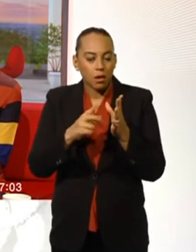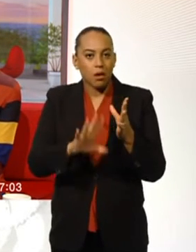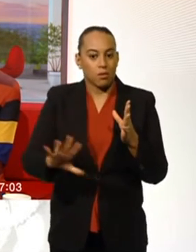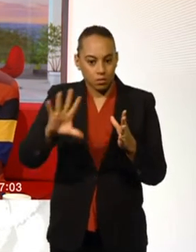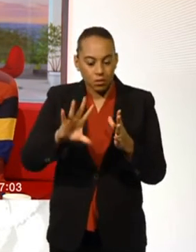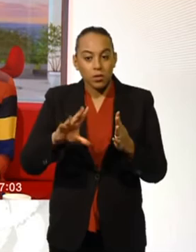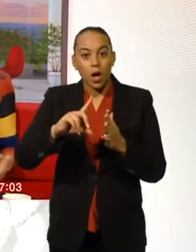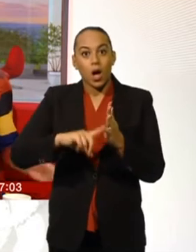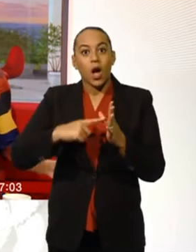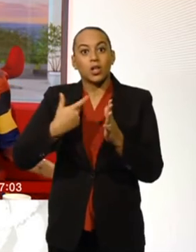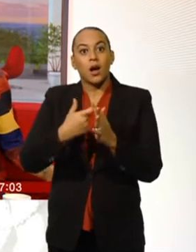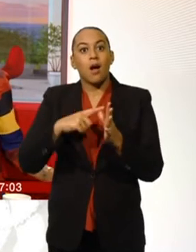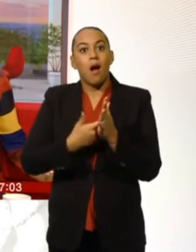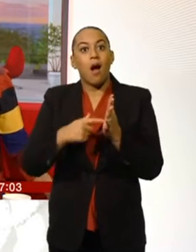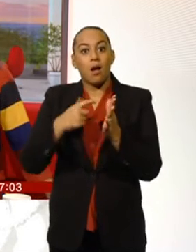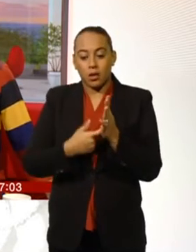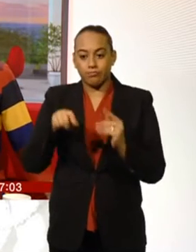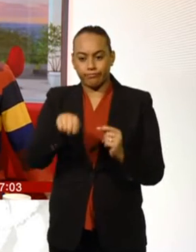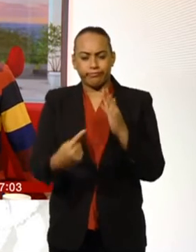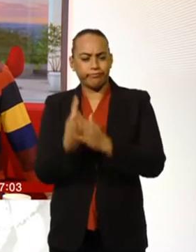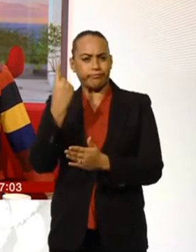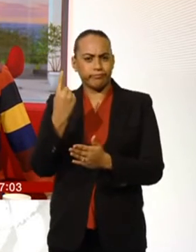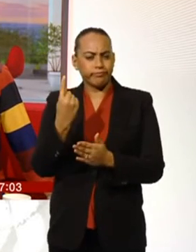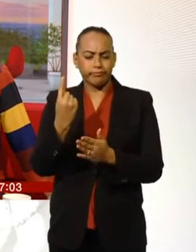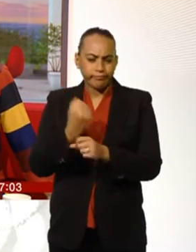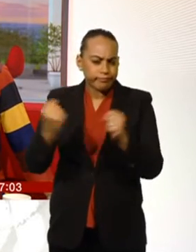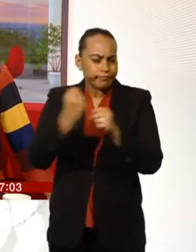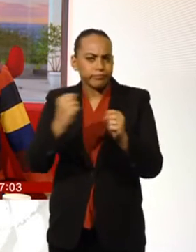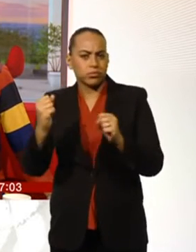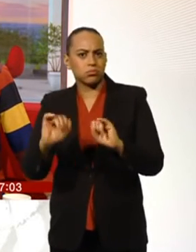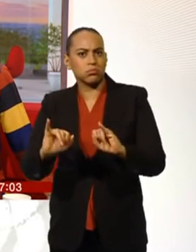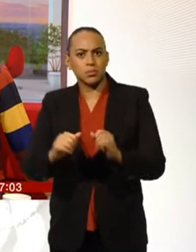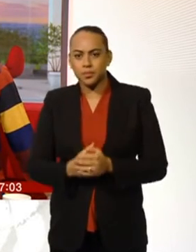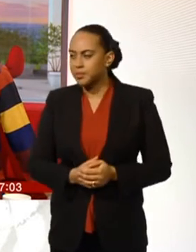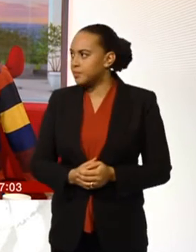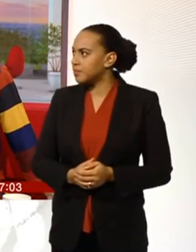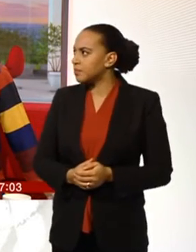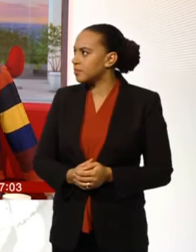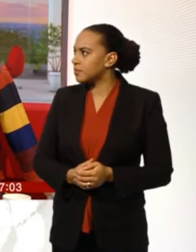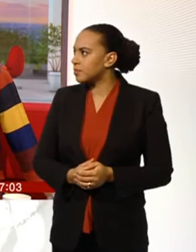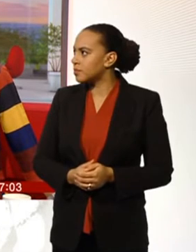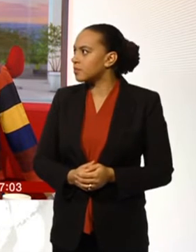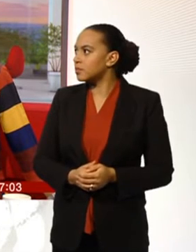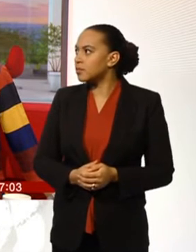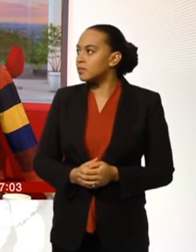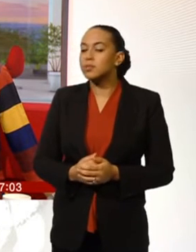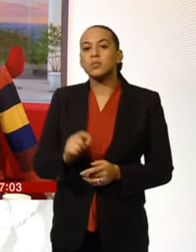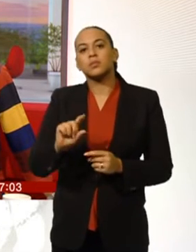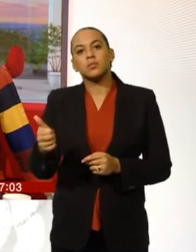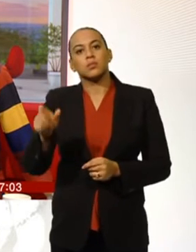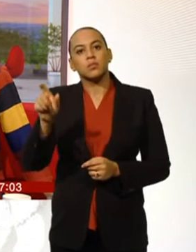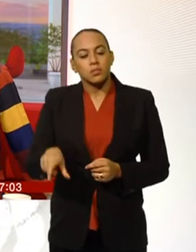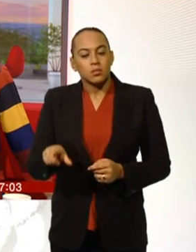latest for you in a few minutes' time. Kanupriya Kapoor can join us now, who's at the scene in Jakarta as well. Kanupriya,